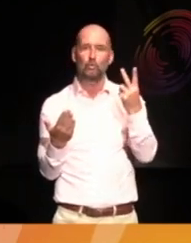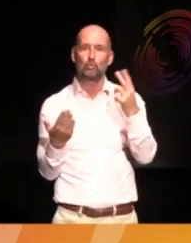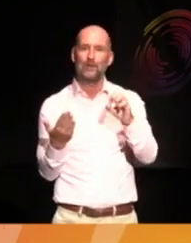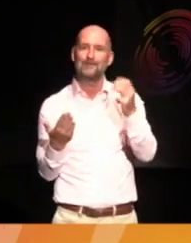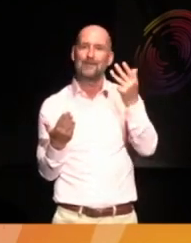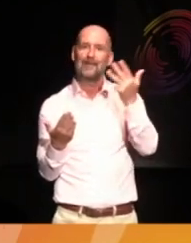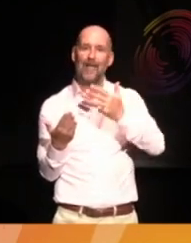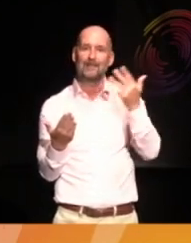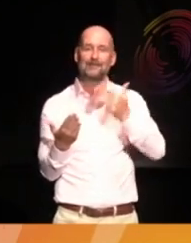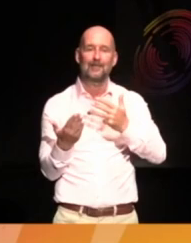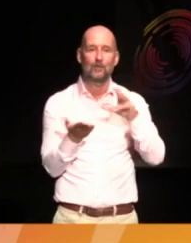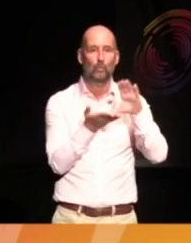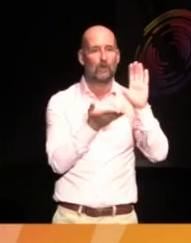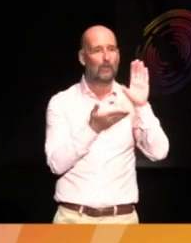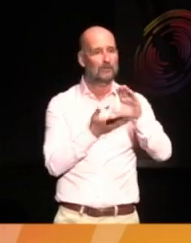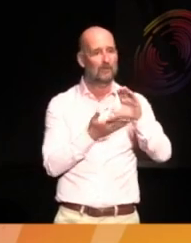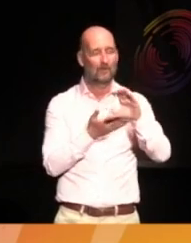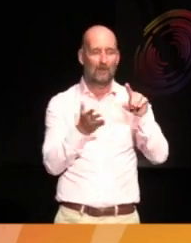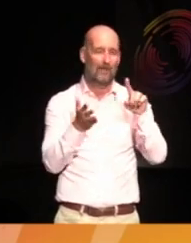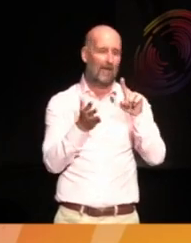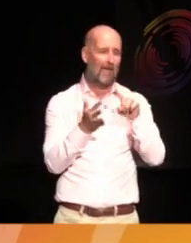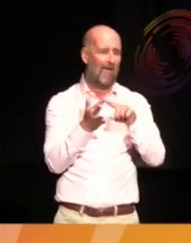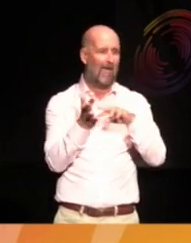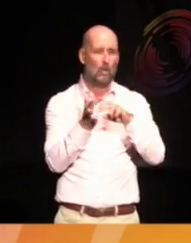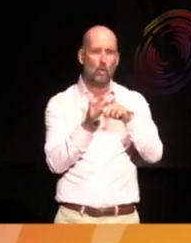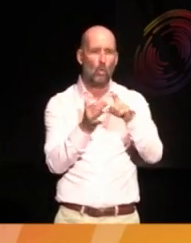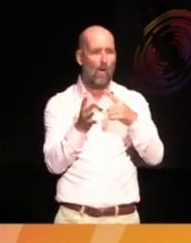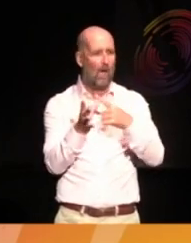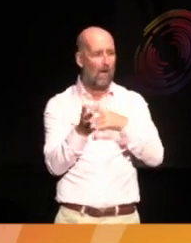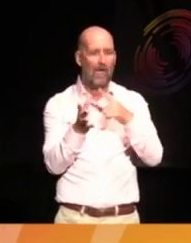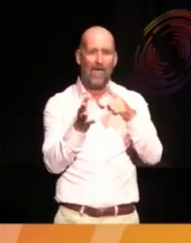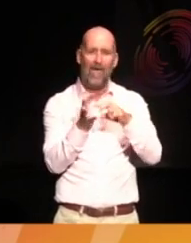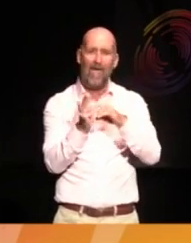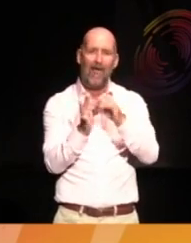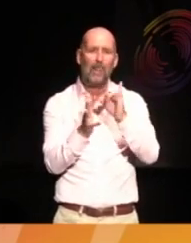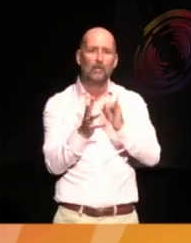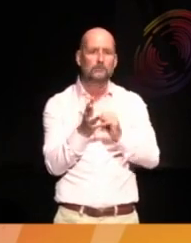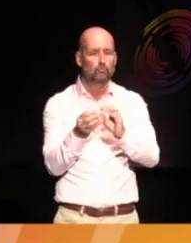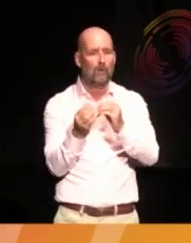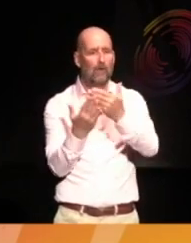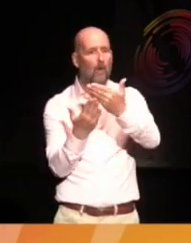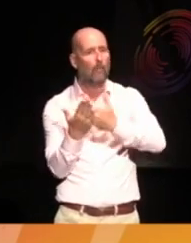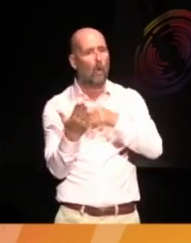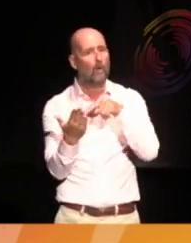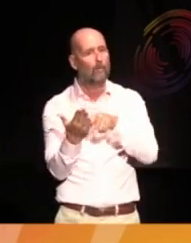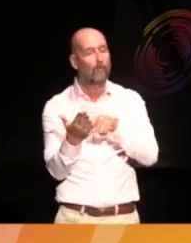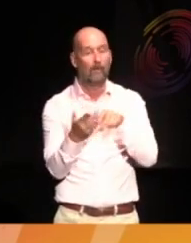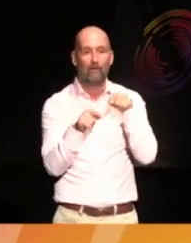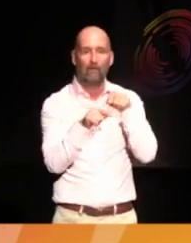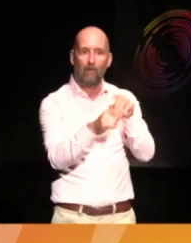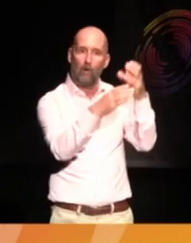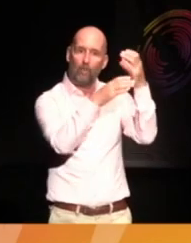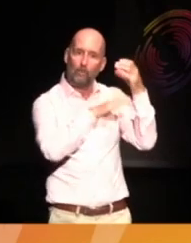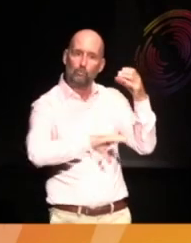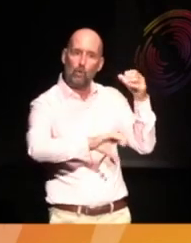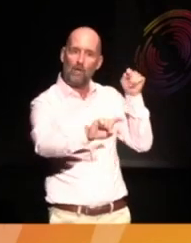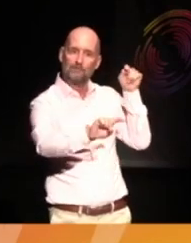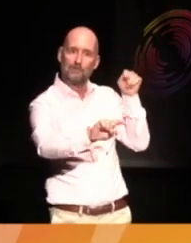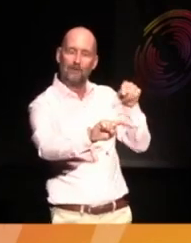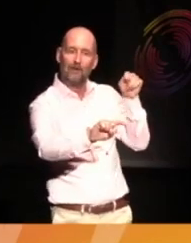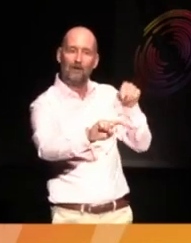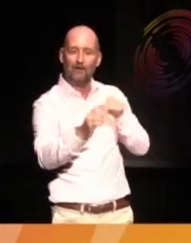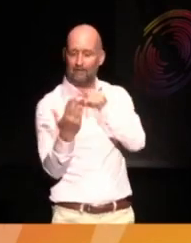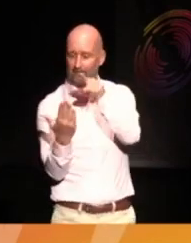commissioned the brilliant Inua Elams to do a poem based on the tusk, which was absolutely